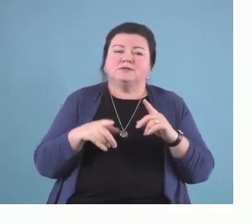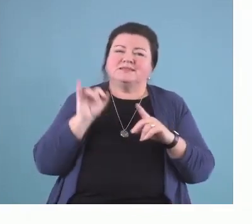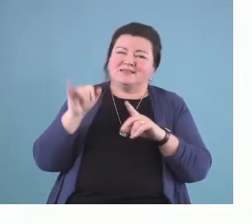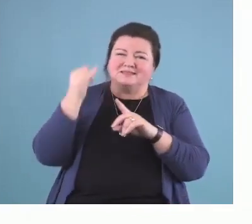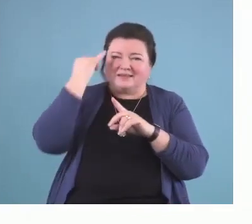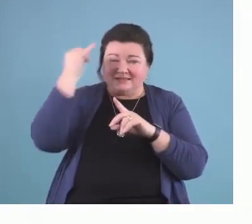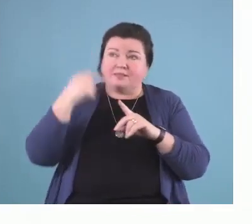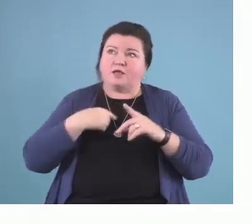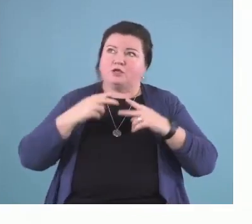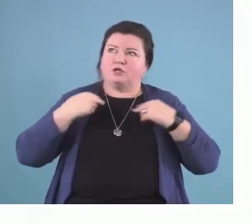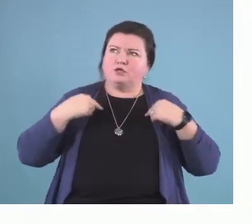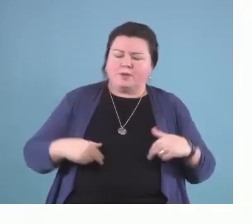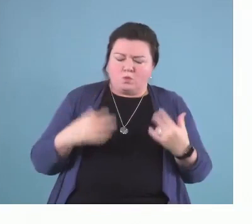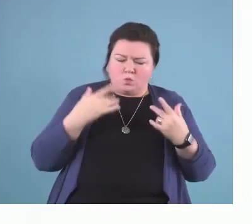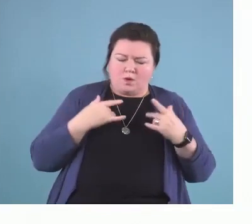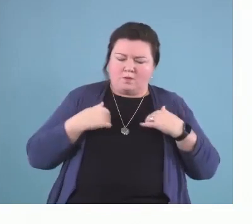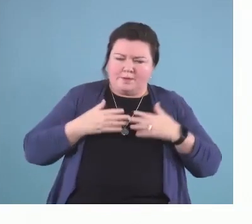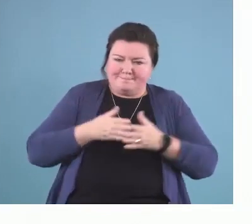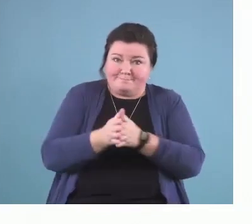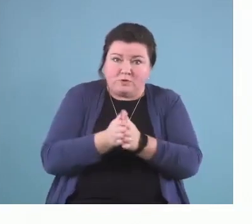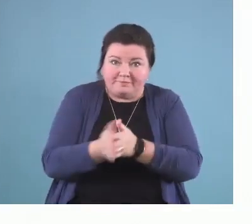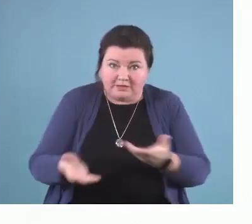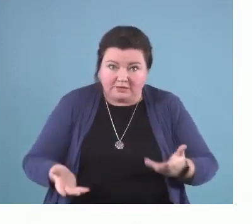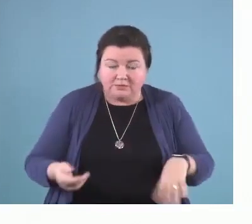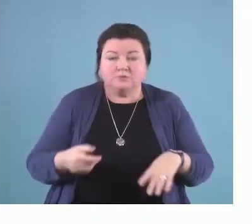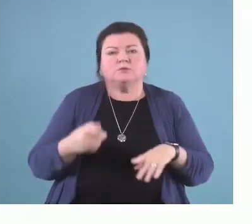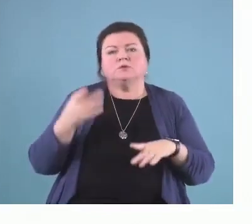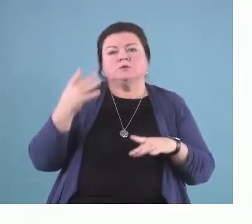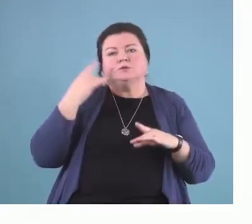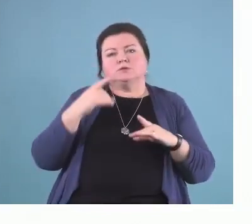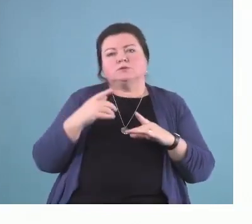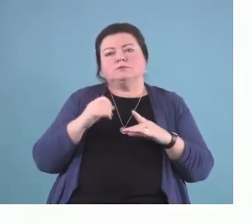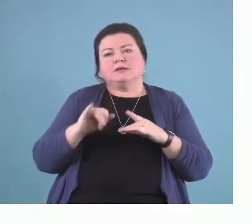human motivation that has demonstrated efficacy.